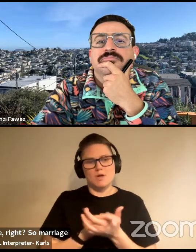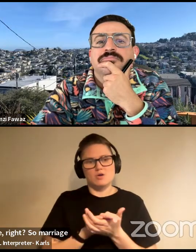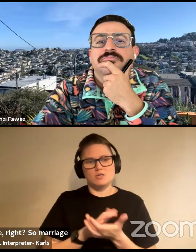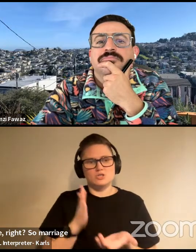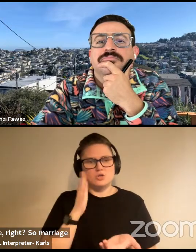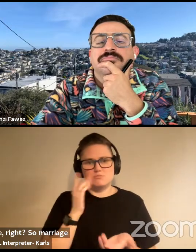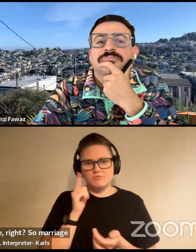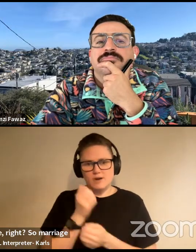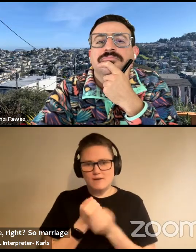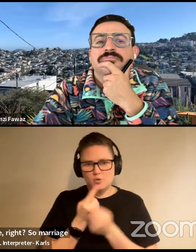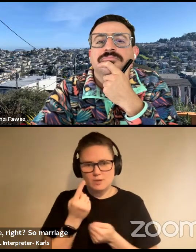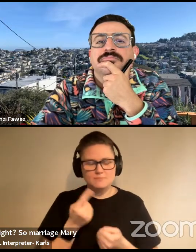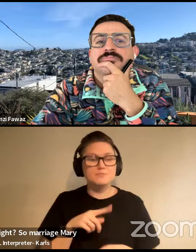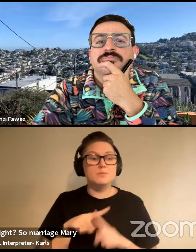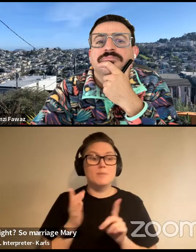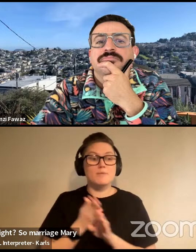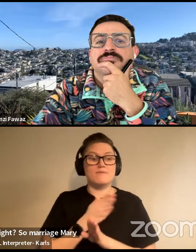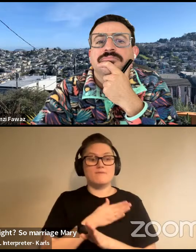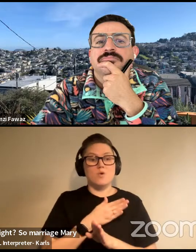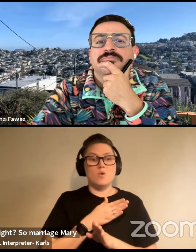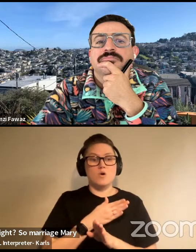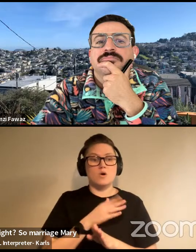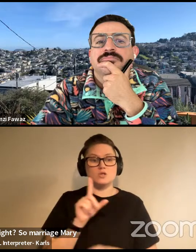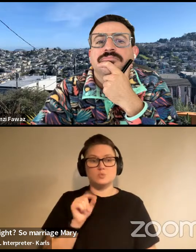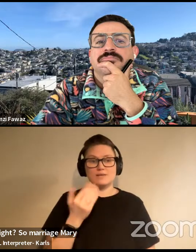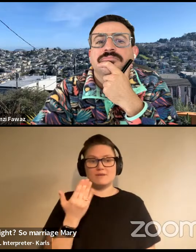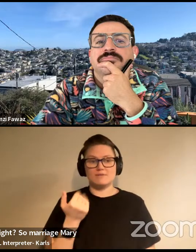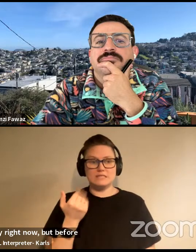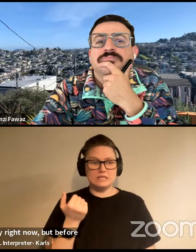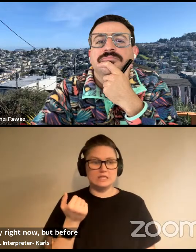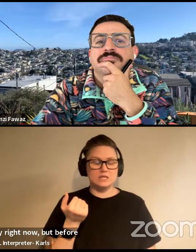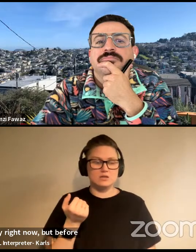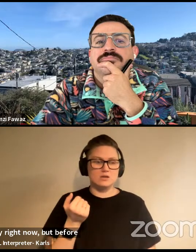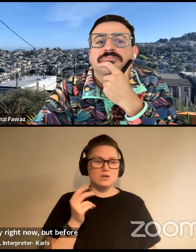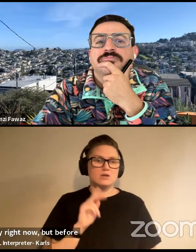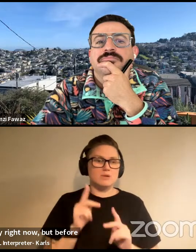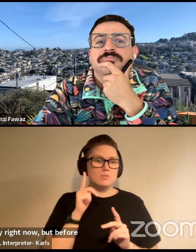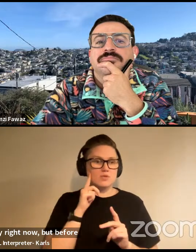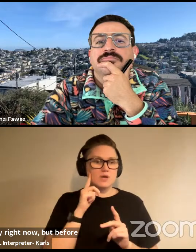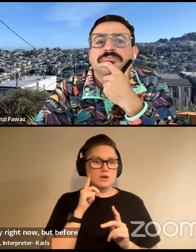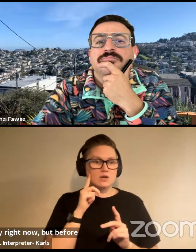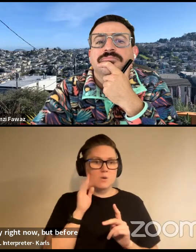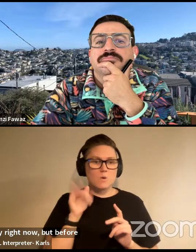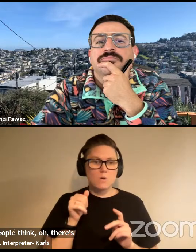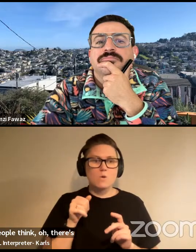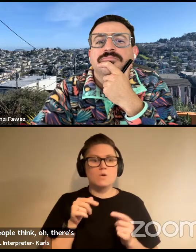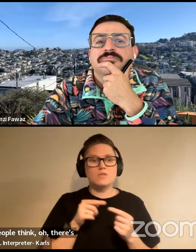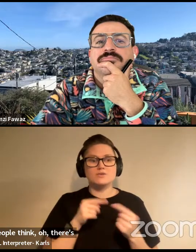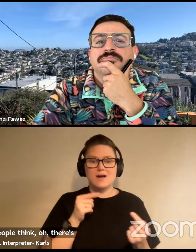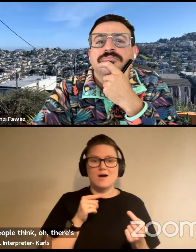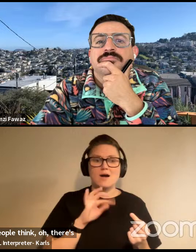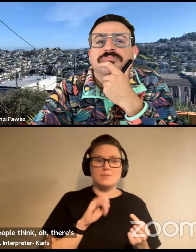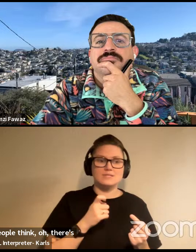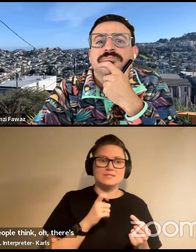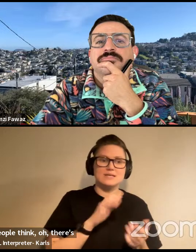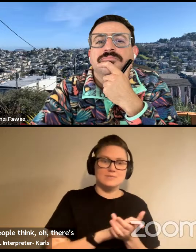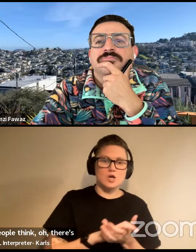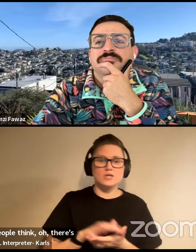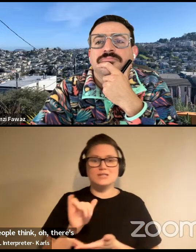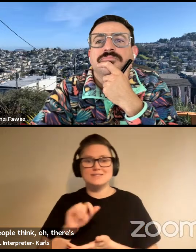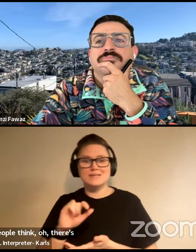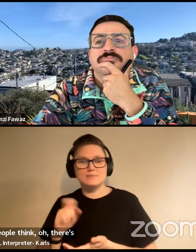you know, for everybody right now, but before marriage was, before 2015, people think, oh, there's opposite sex marriage and there were same sex marriage. But like,